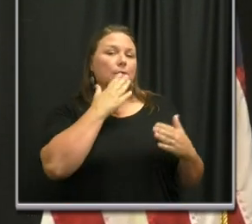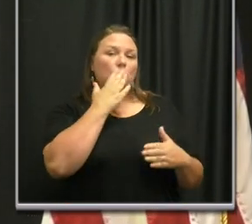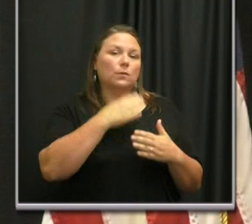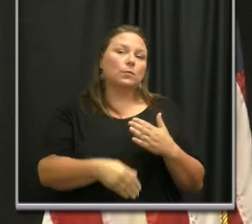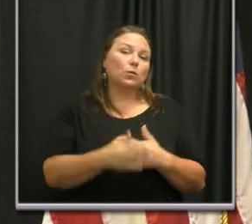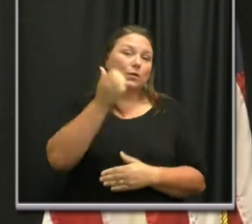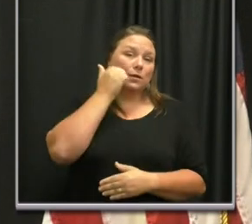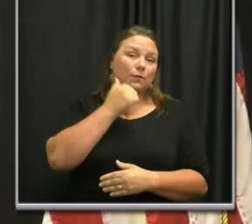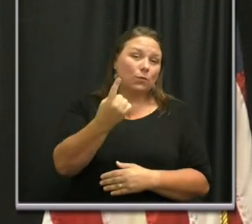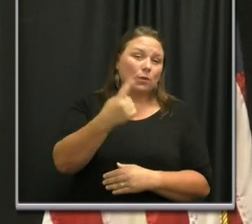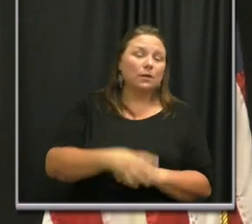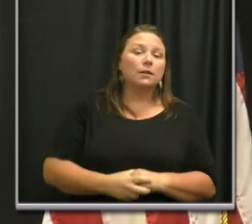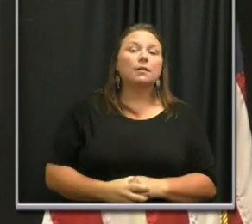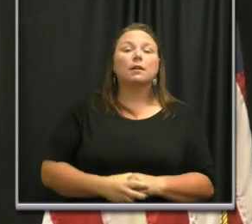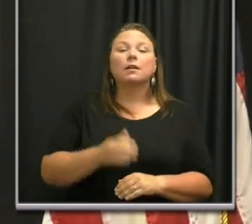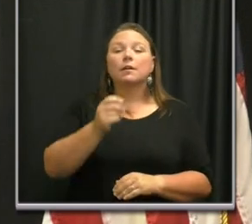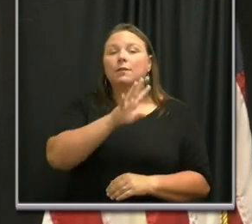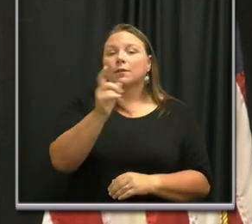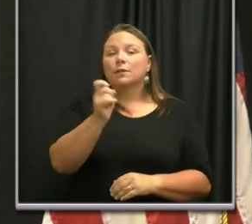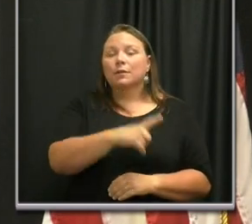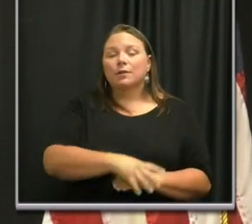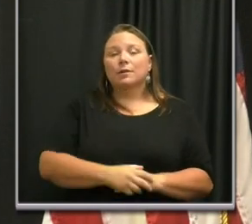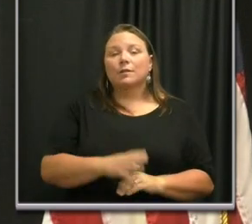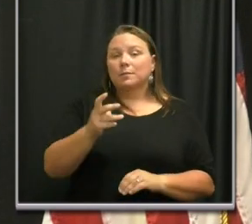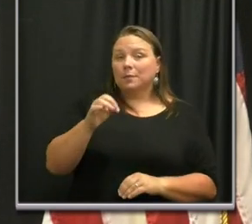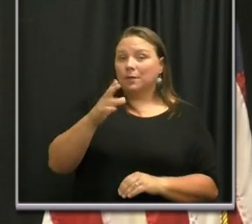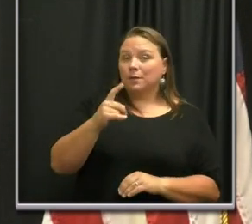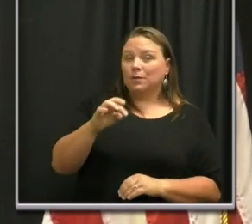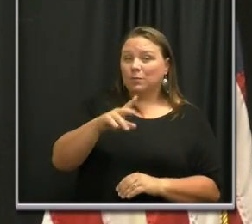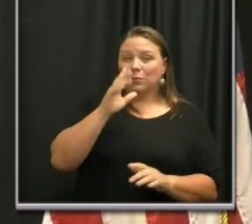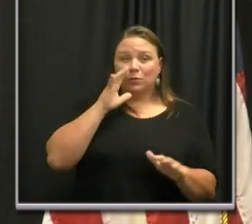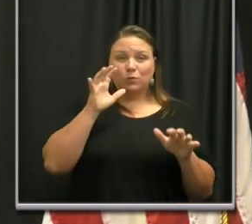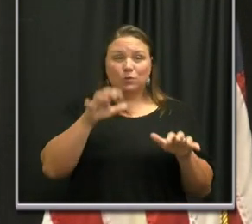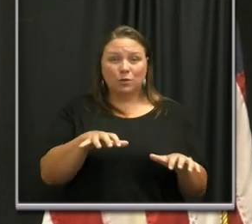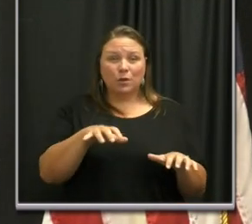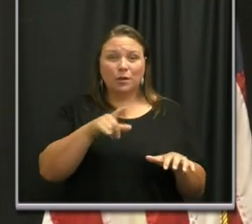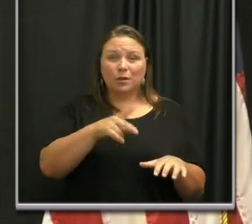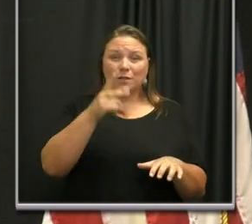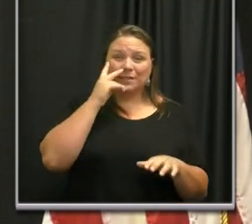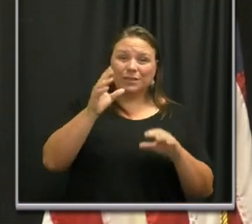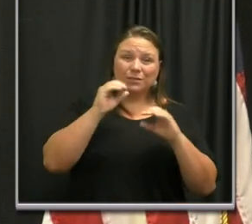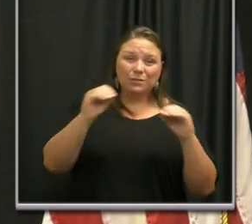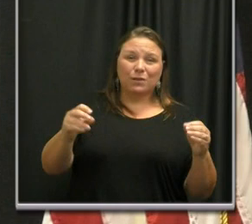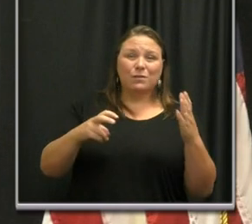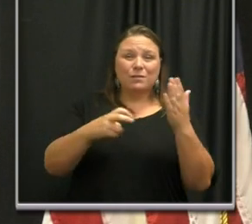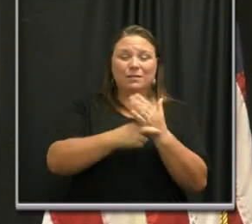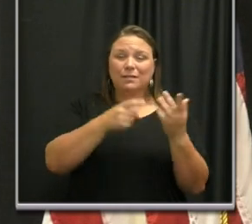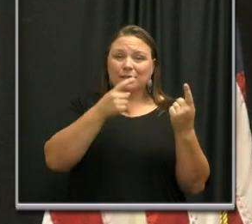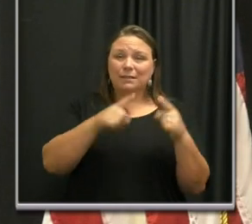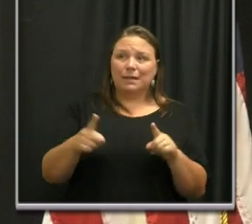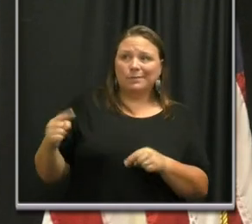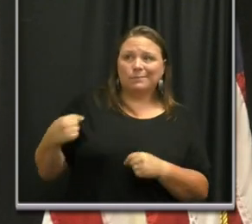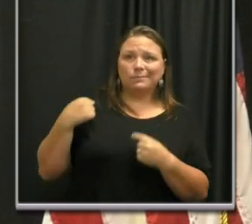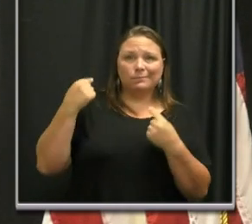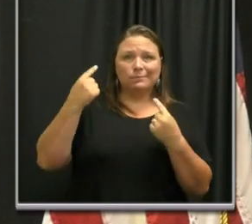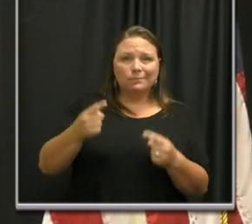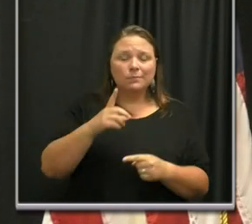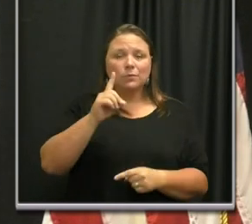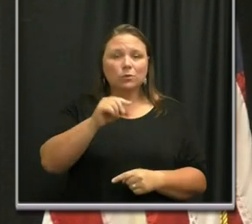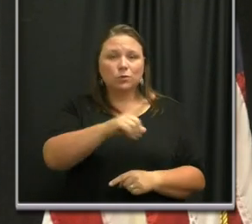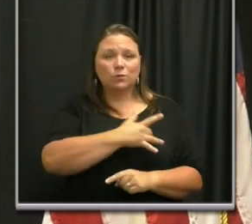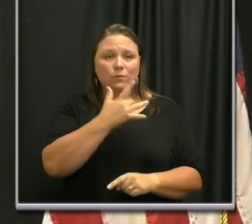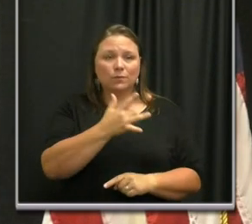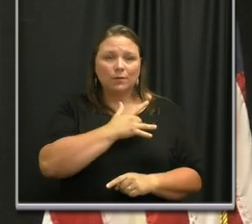morning, everyone. A few questions. Mayor Cooper, were you surprised that zero citations have been issued? Do you believe